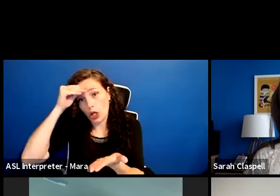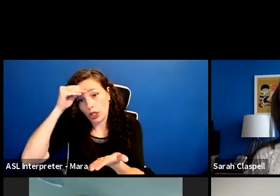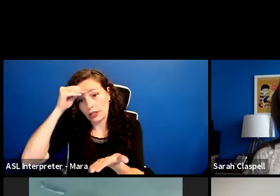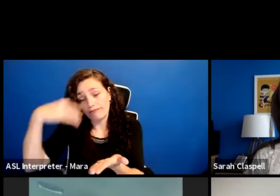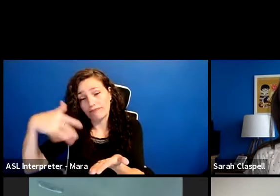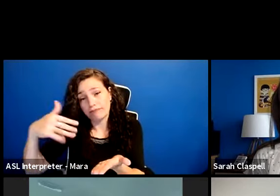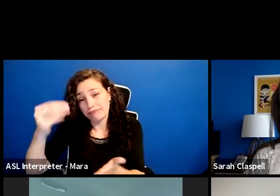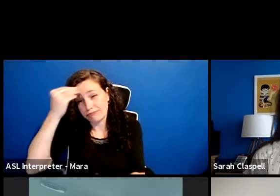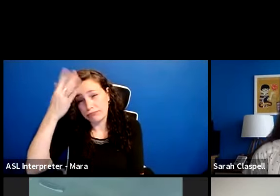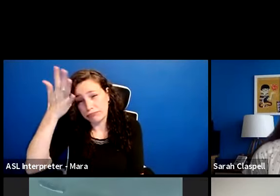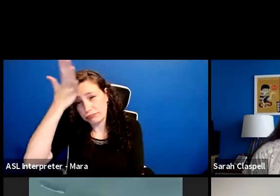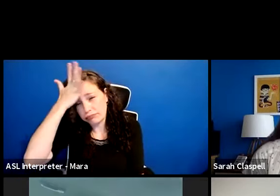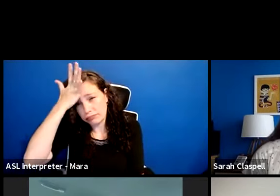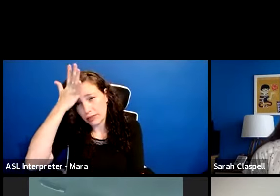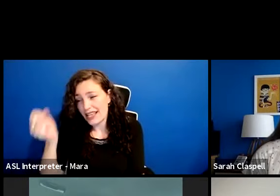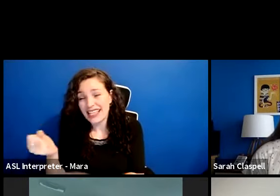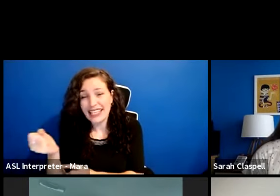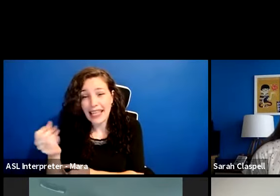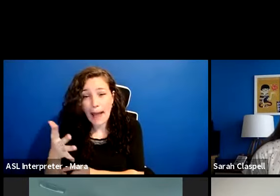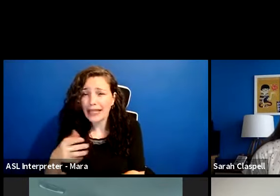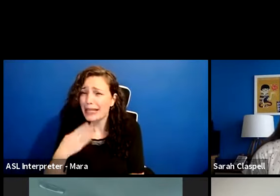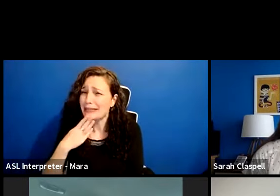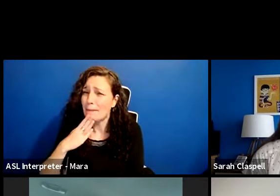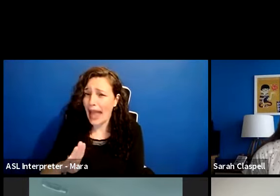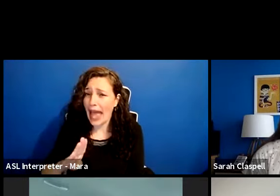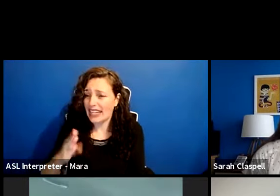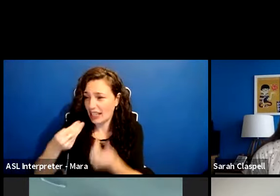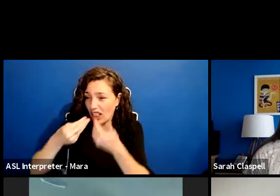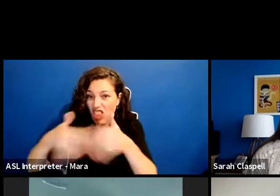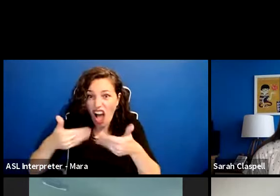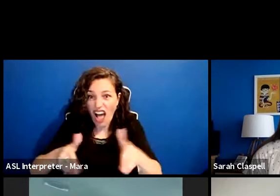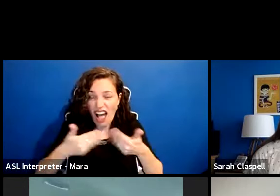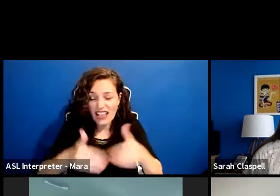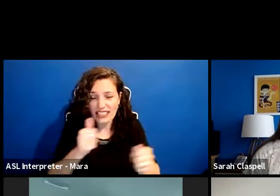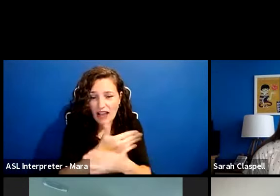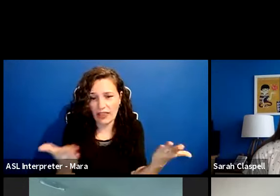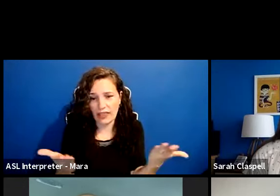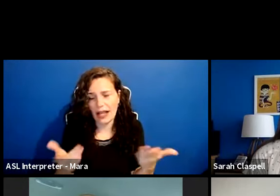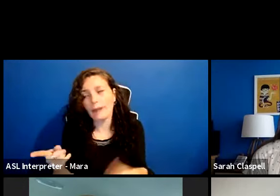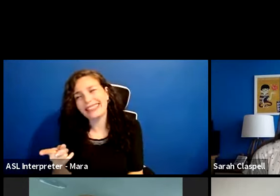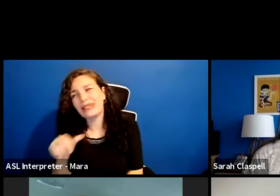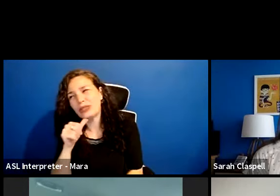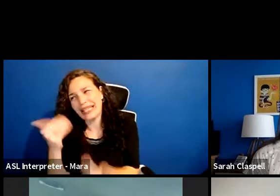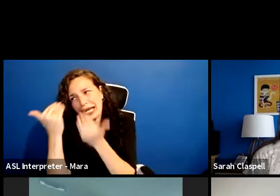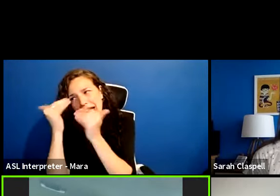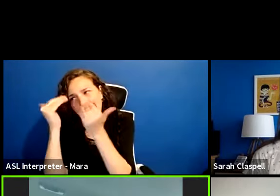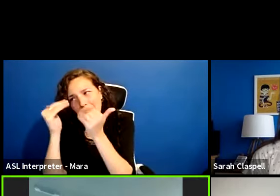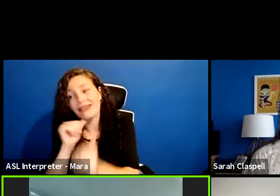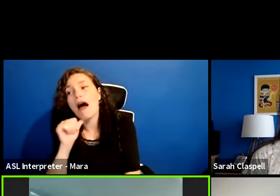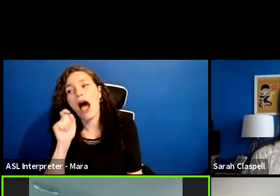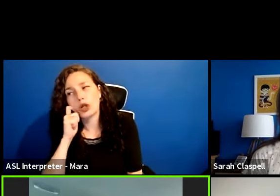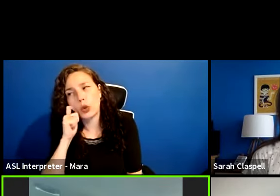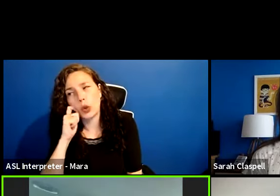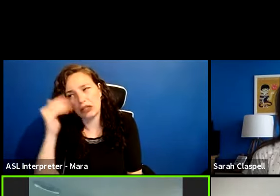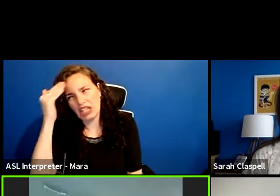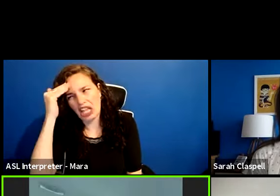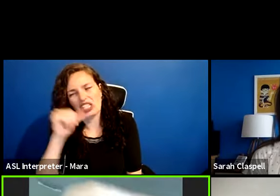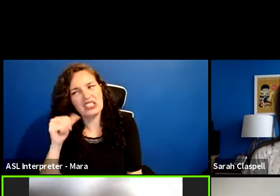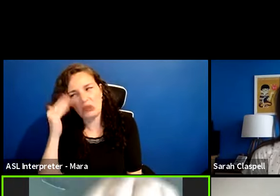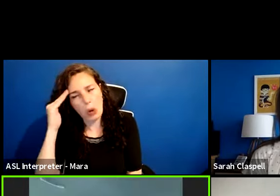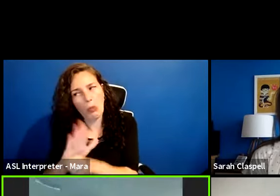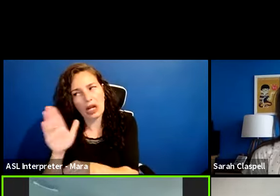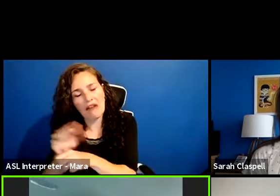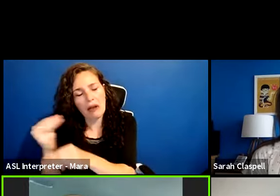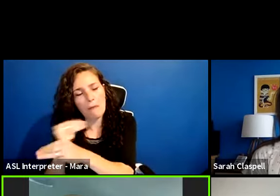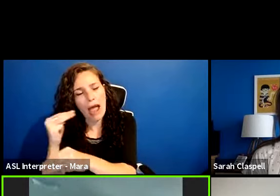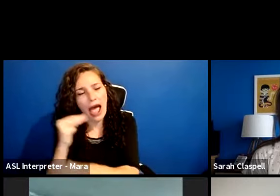gambling is bad. Also with a, with a limited uncool knowledge of math. Am I right guys? You also